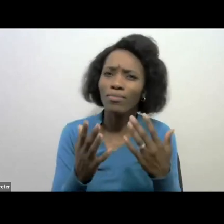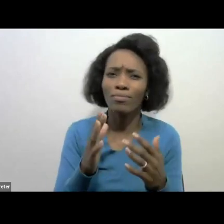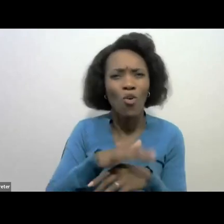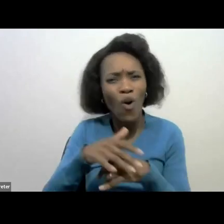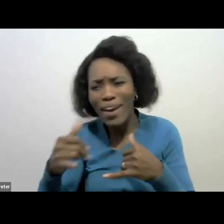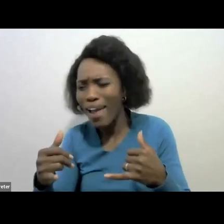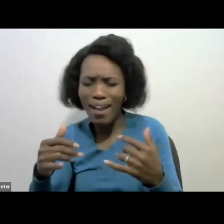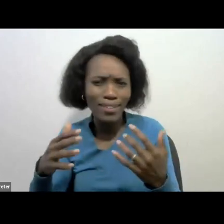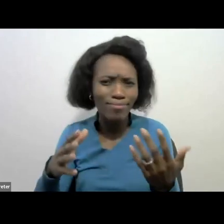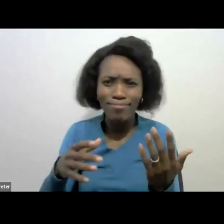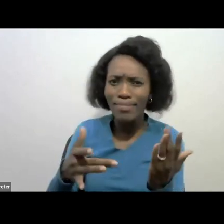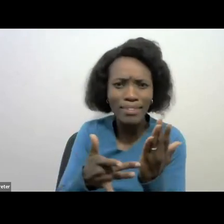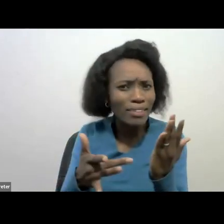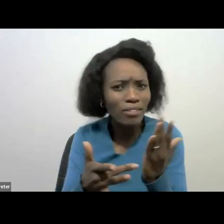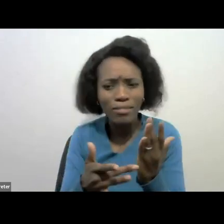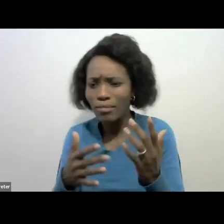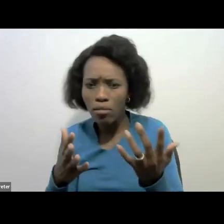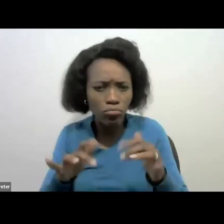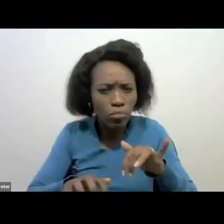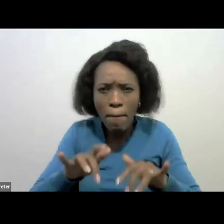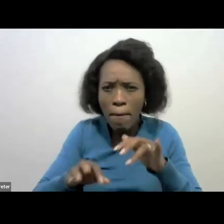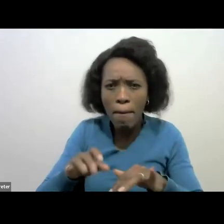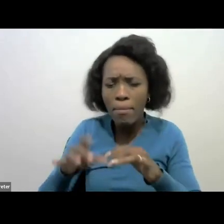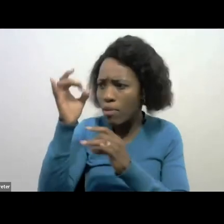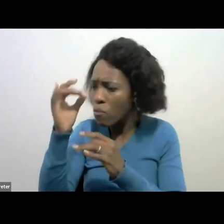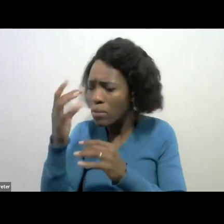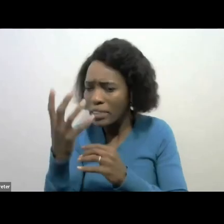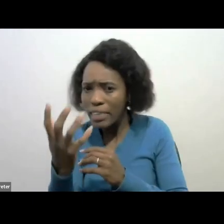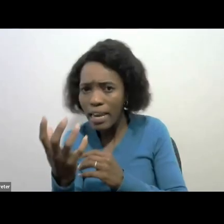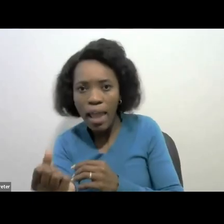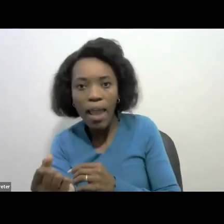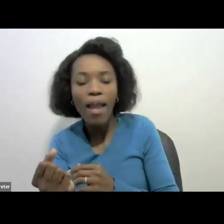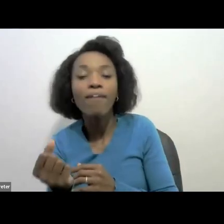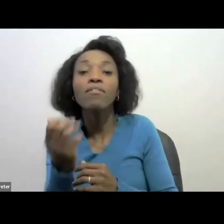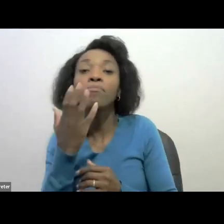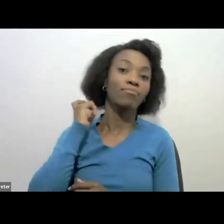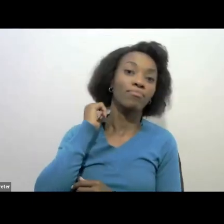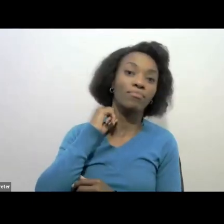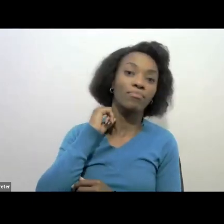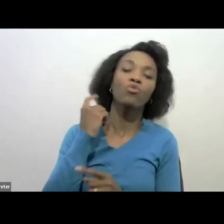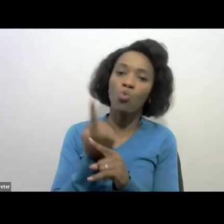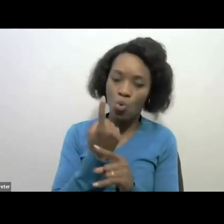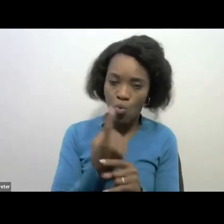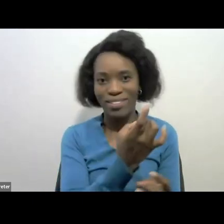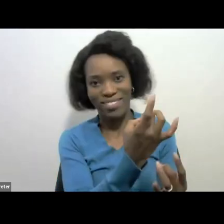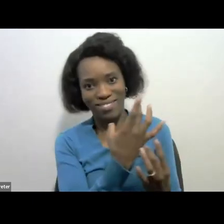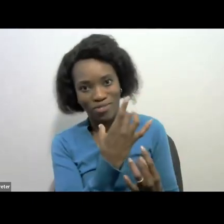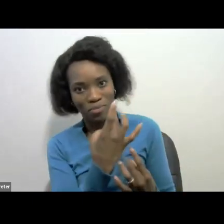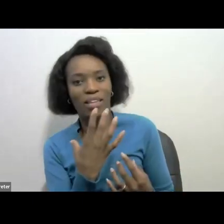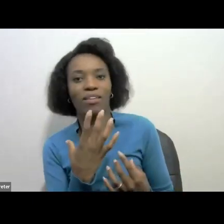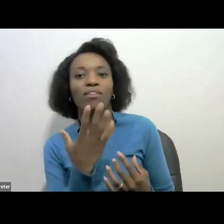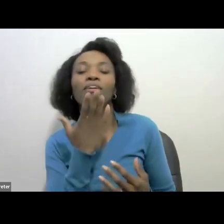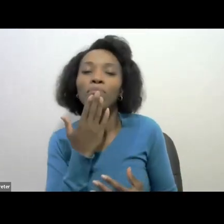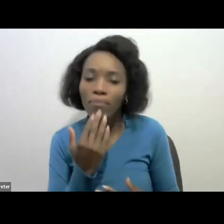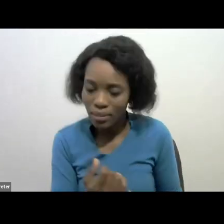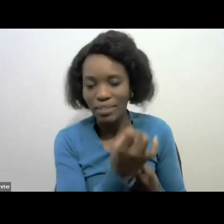platform using valuable information available. Remember to always provide information, provide